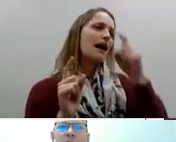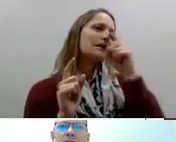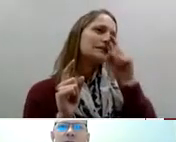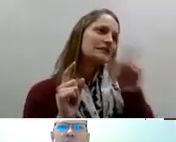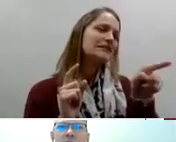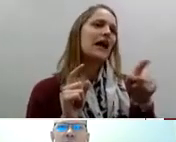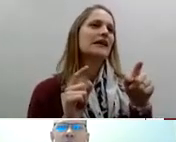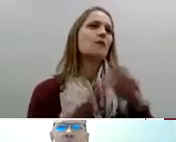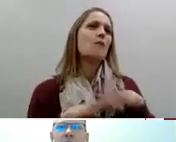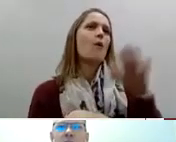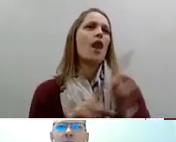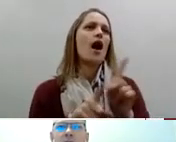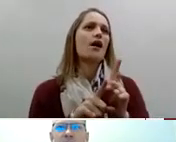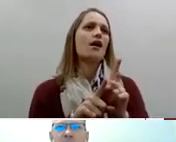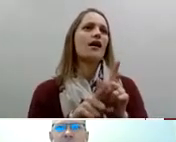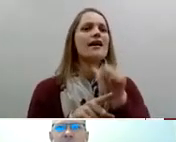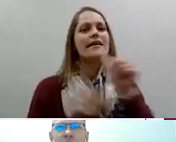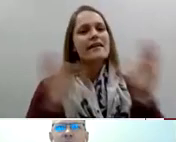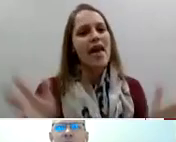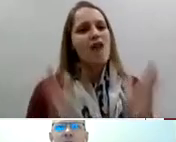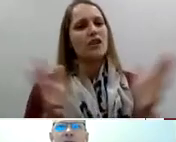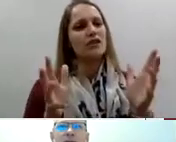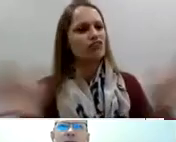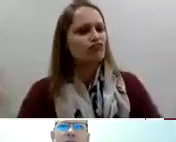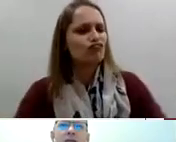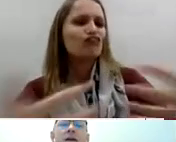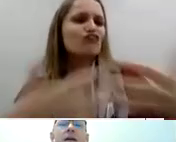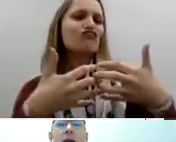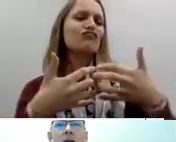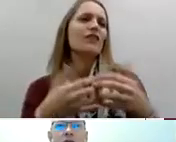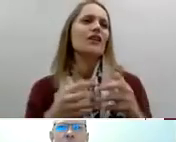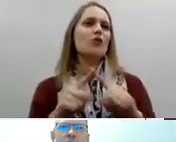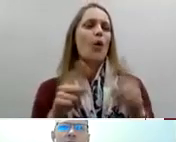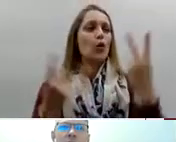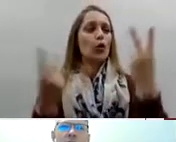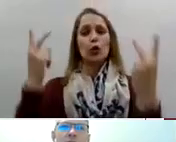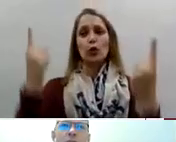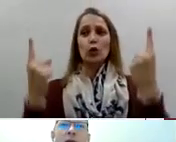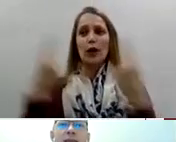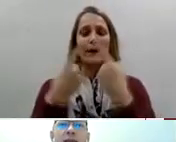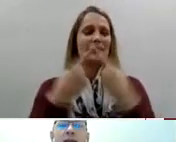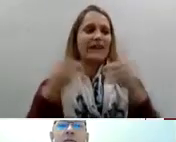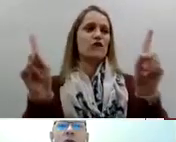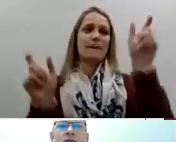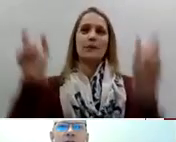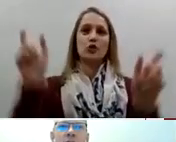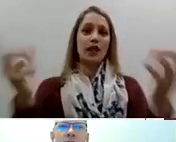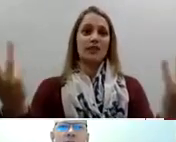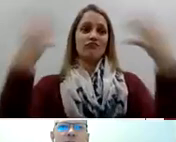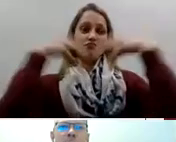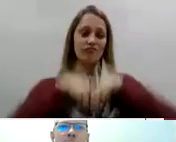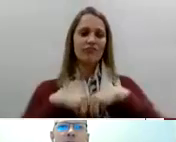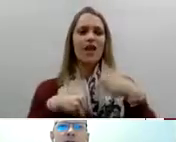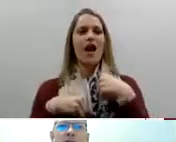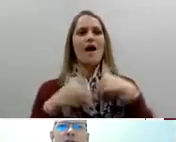activist and my sister is the carer let's get everyone together